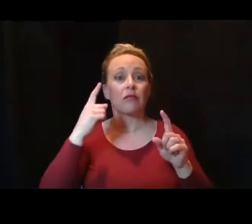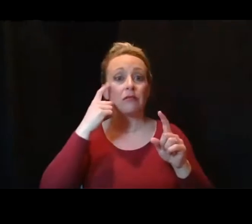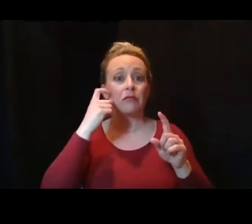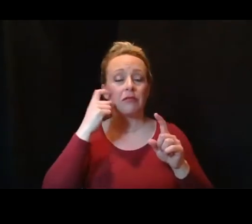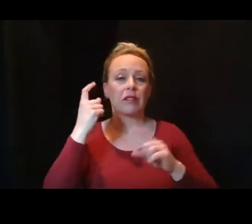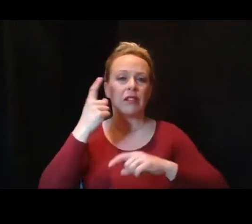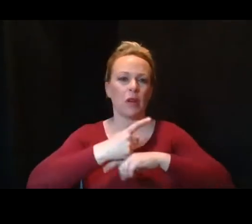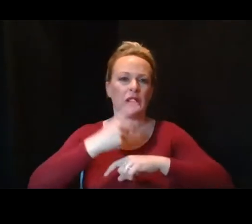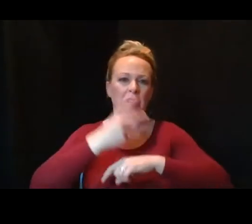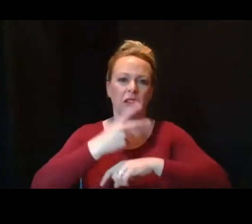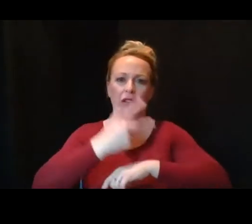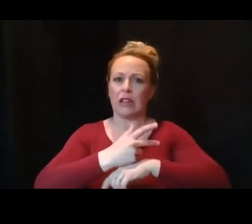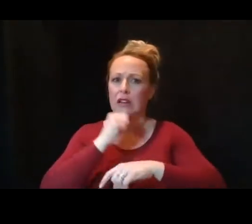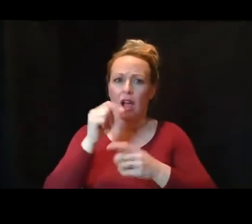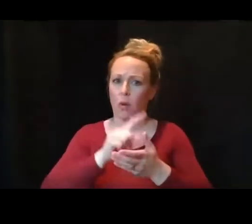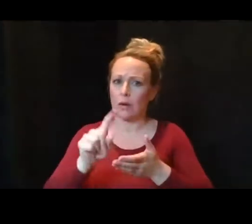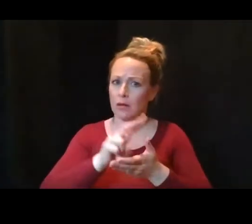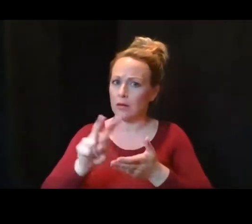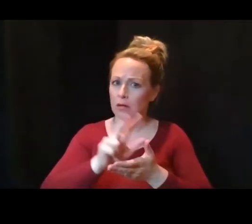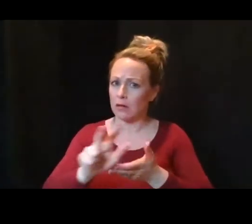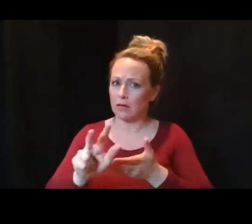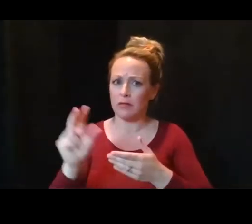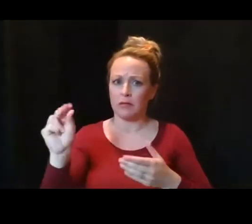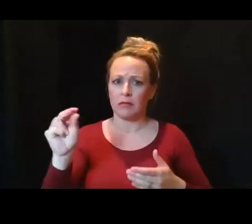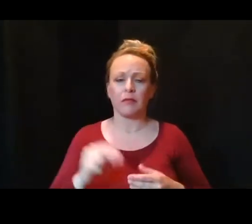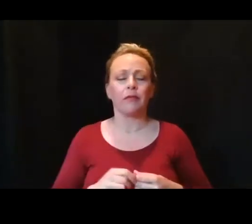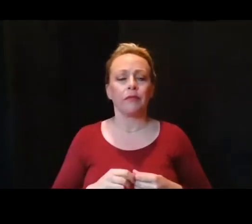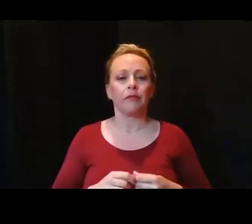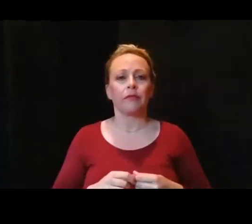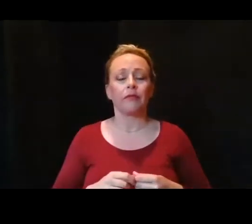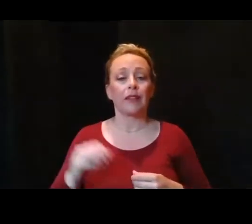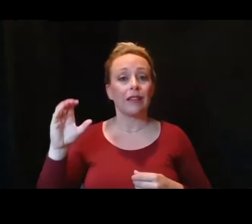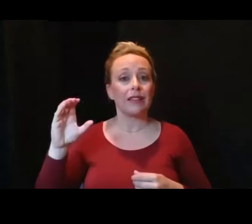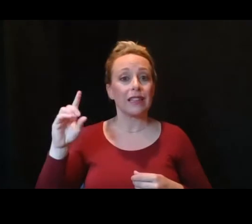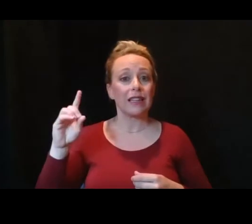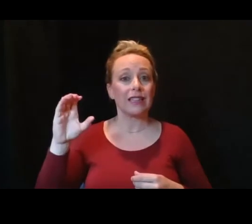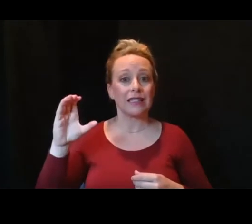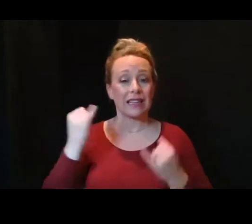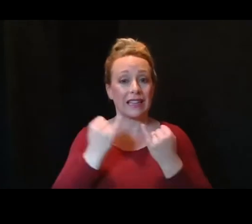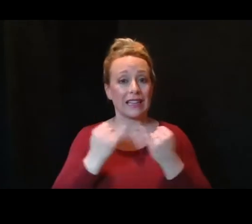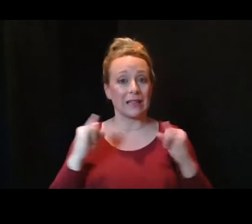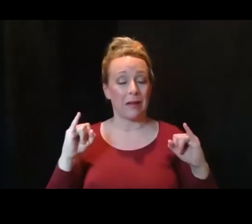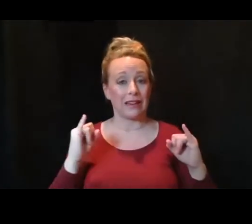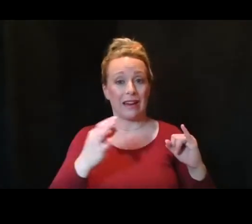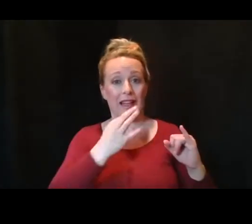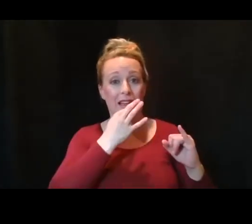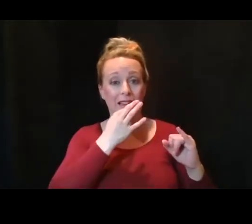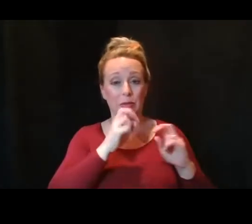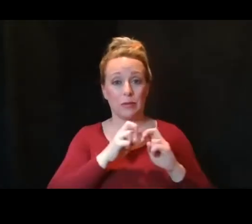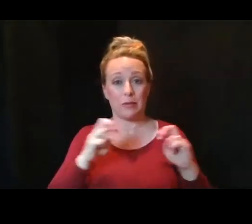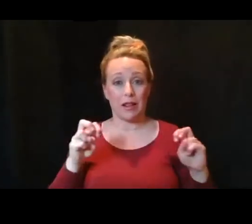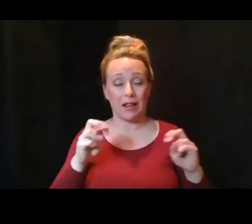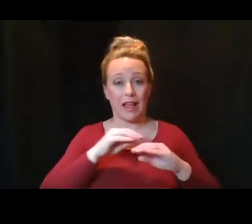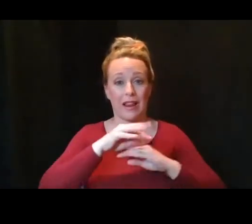weeks, at this very early point. The CDC's Independent Expert Panel, the Advisory